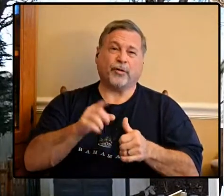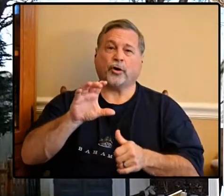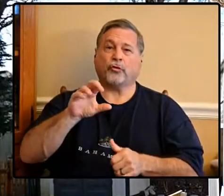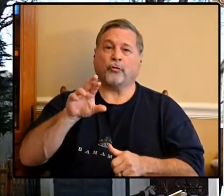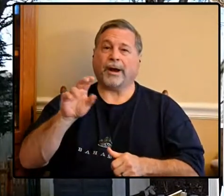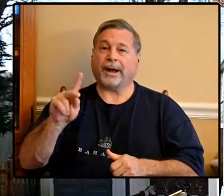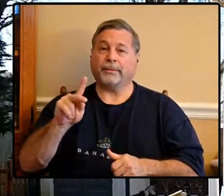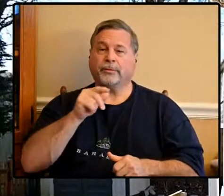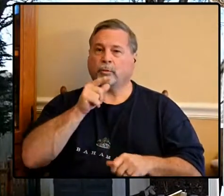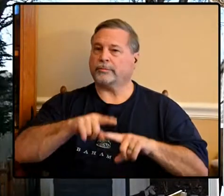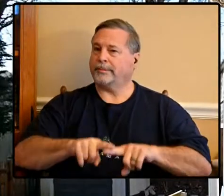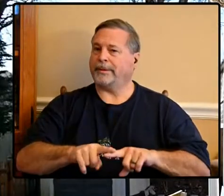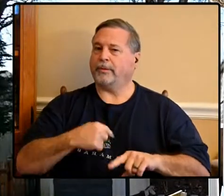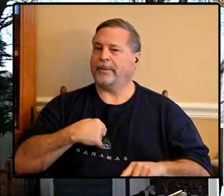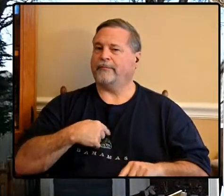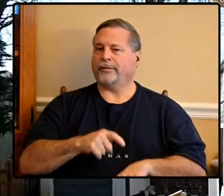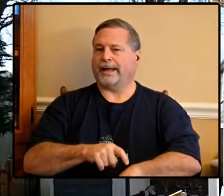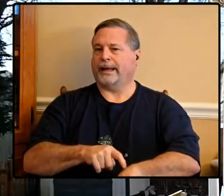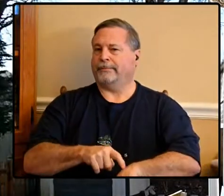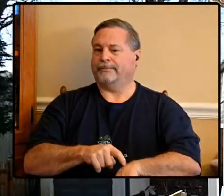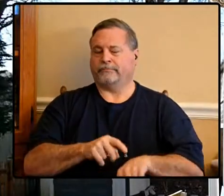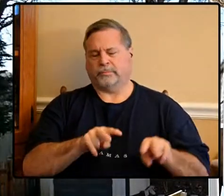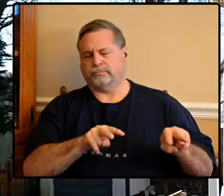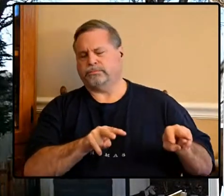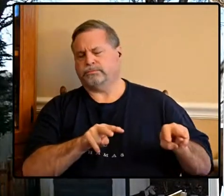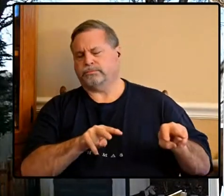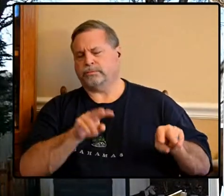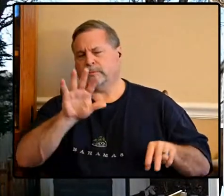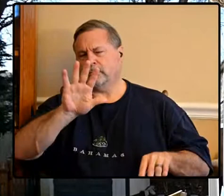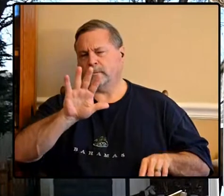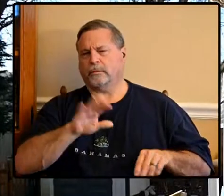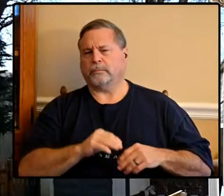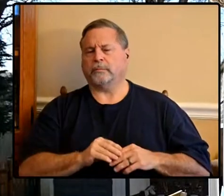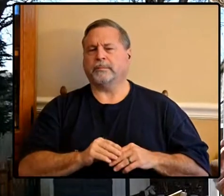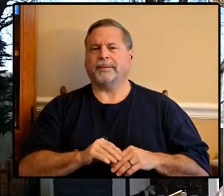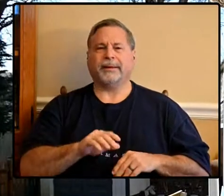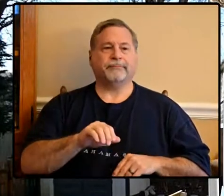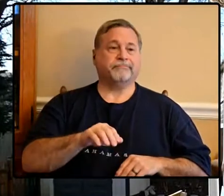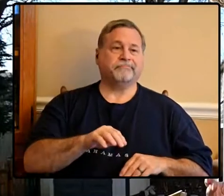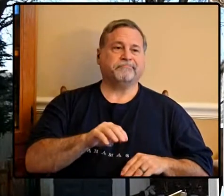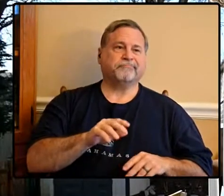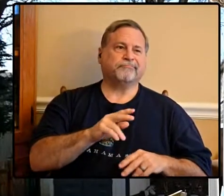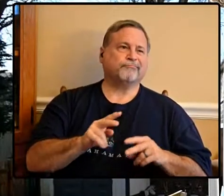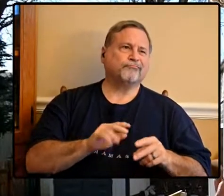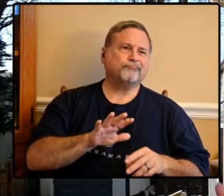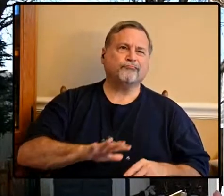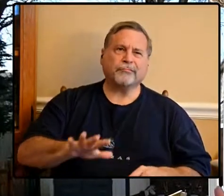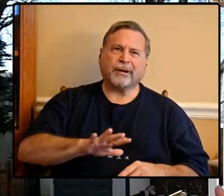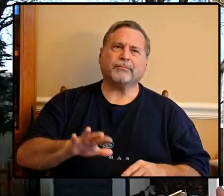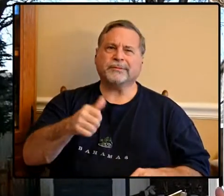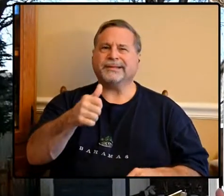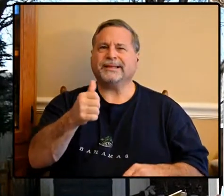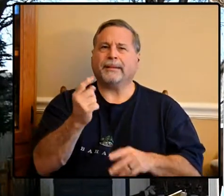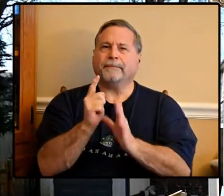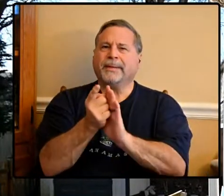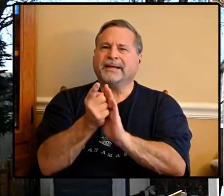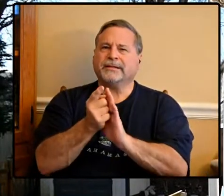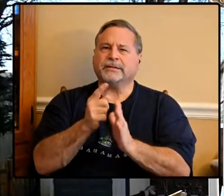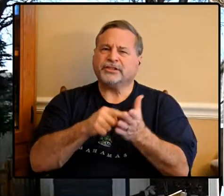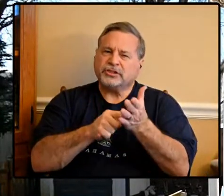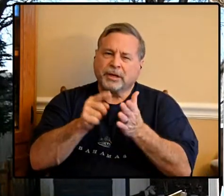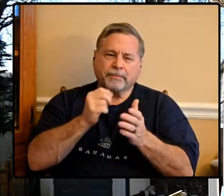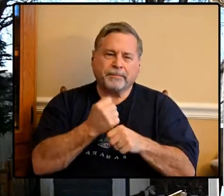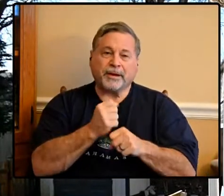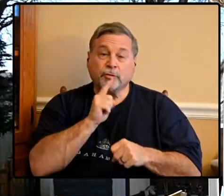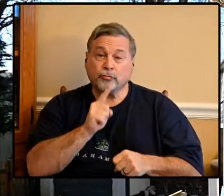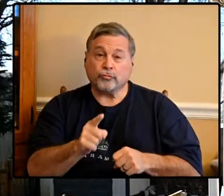don't depend on me just telling you a time you actually come out here probably 10 minutes or so keep checking to see that you haven't gotten to that